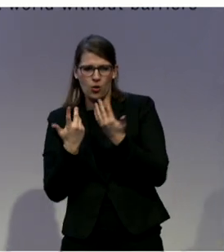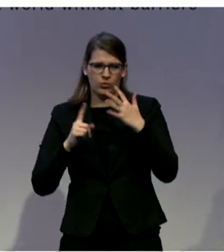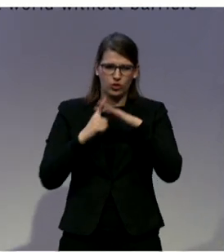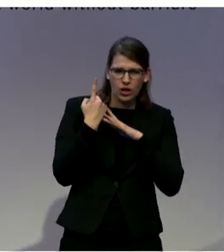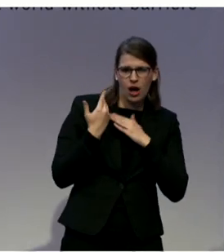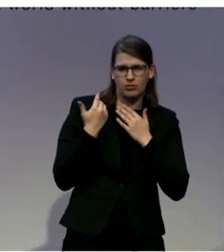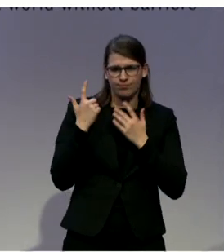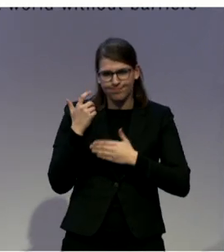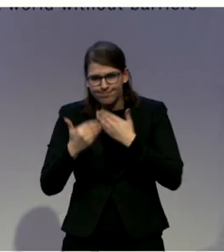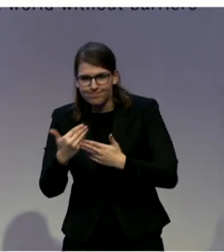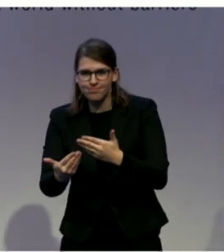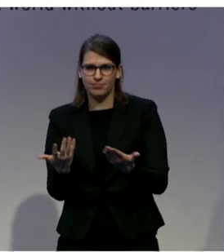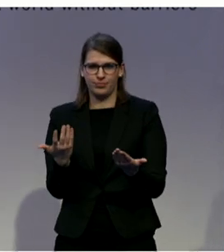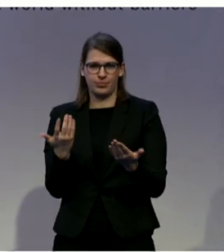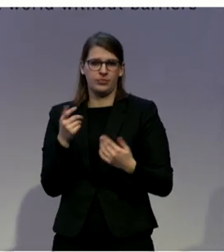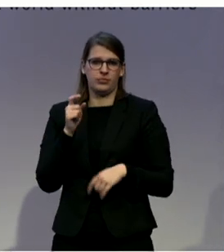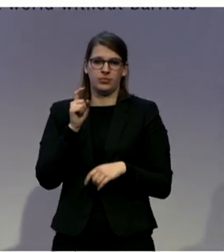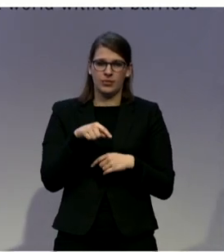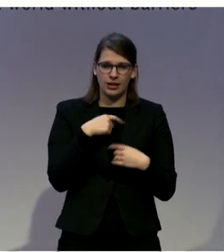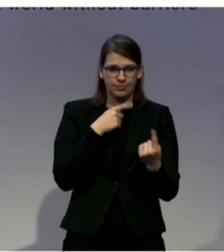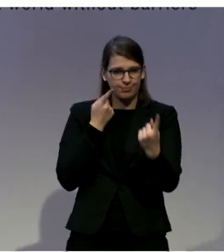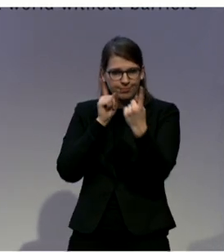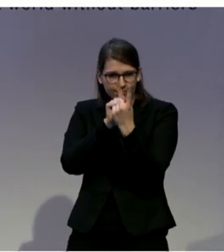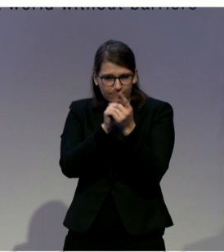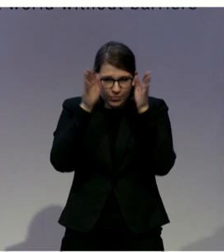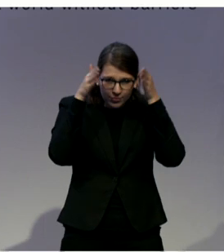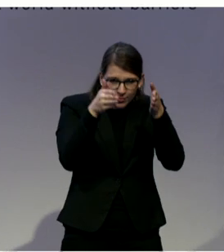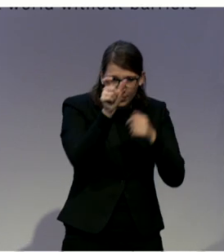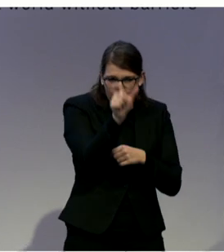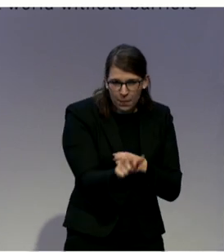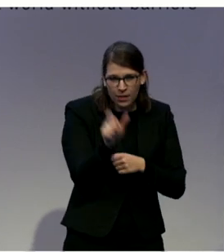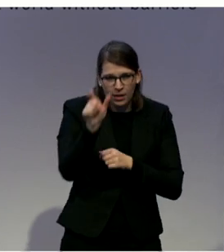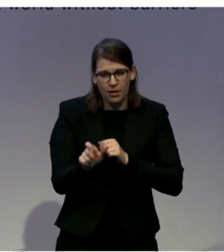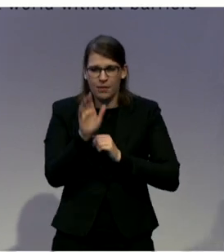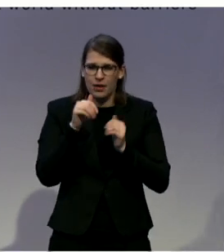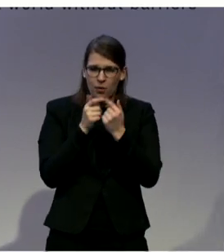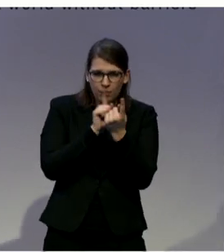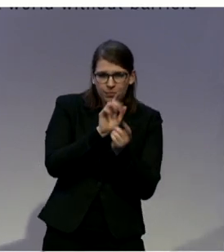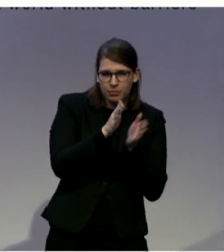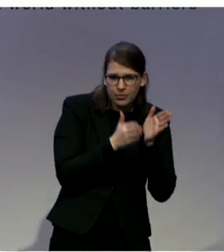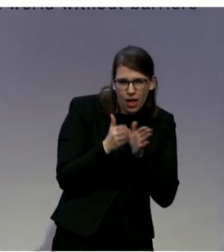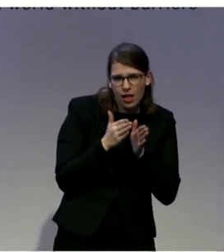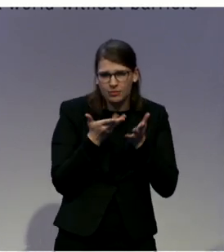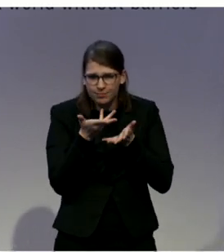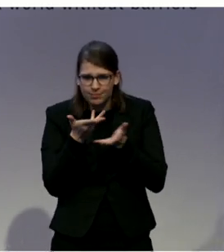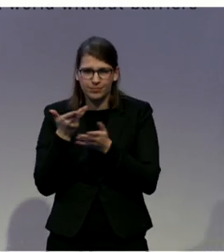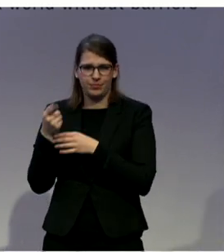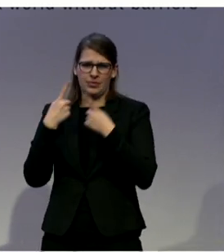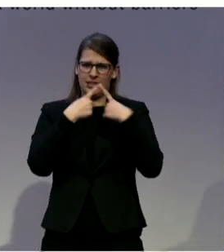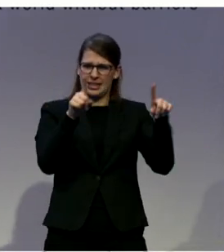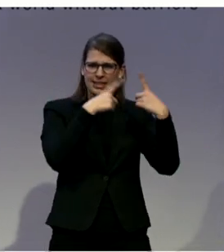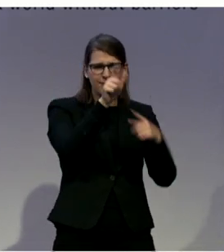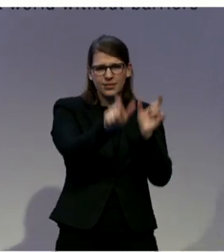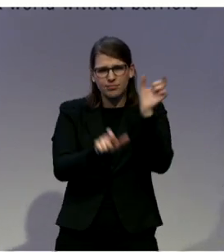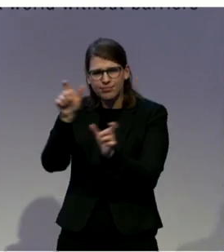approach to planning. And in particular, there were fairly intensive training programmes run with staff. And again, they were focused very much on